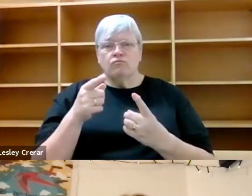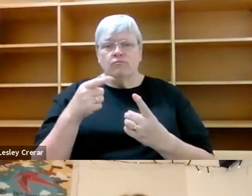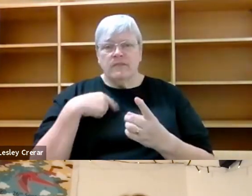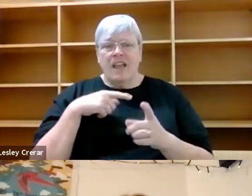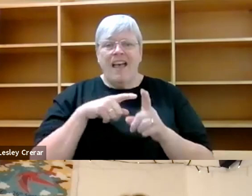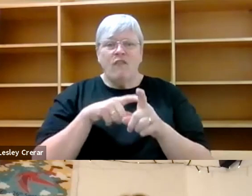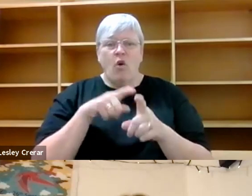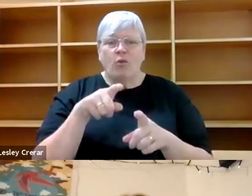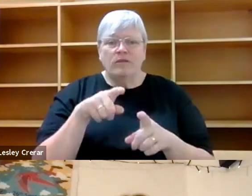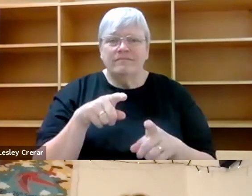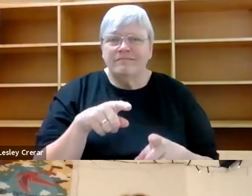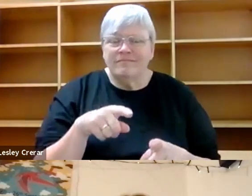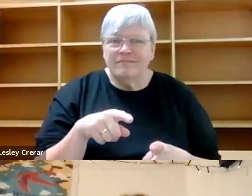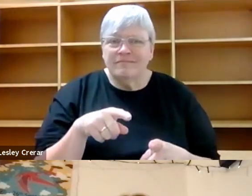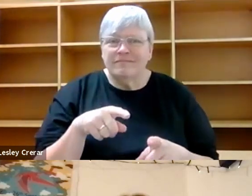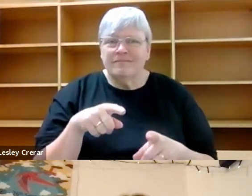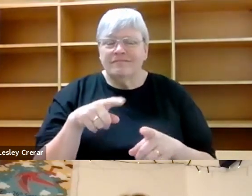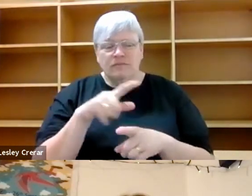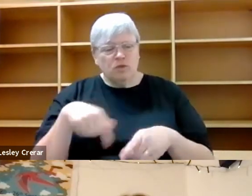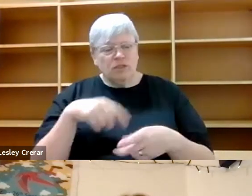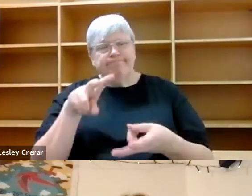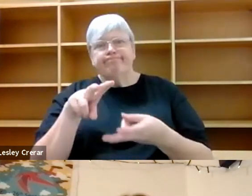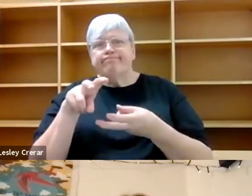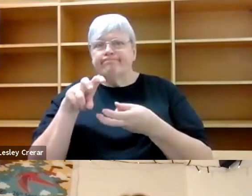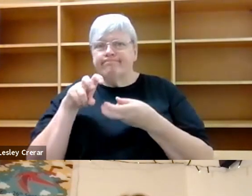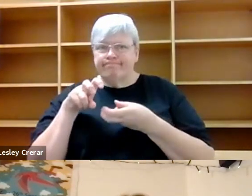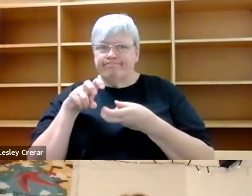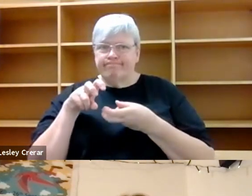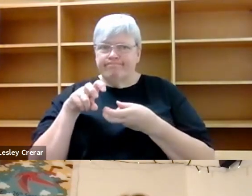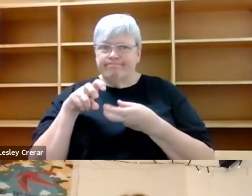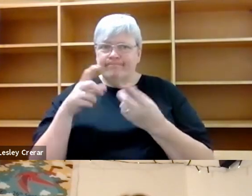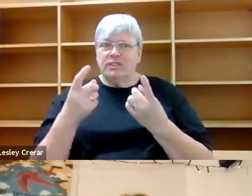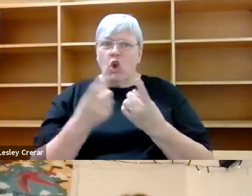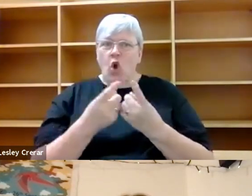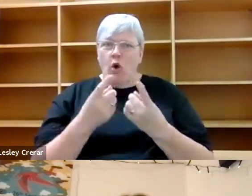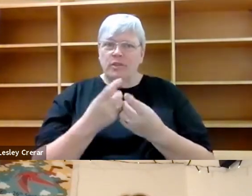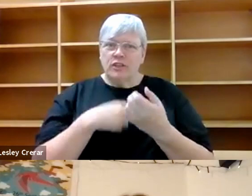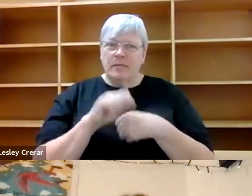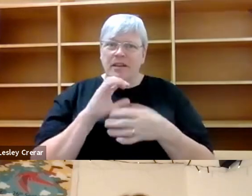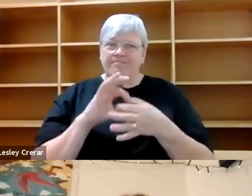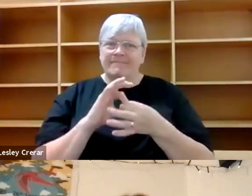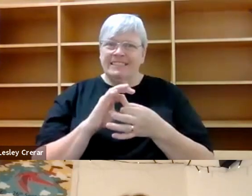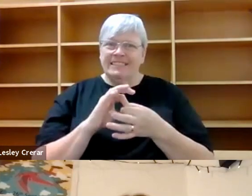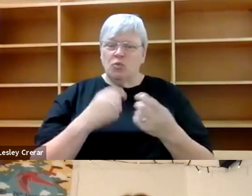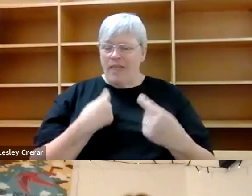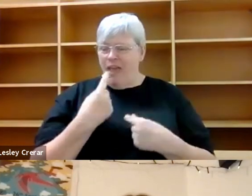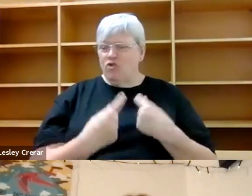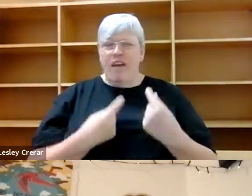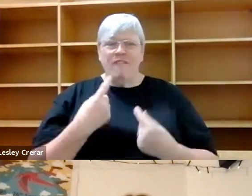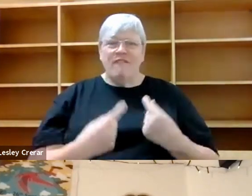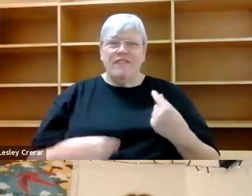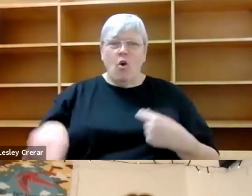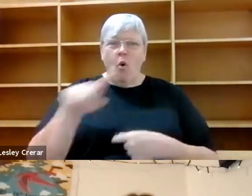The idea that we can draw all, um, objects into relation with ourselves and that they all hold energy